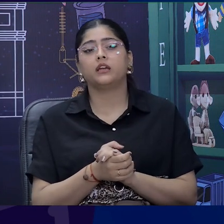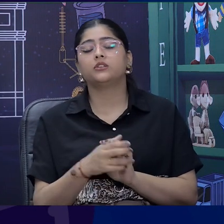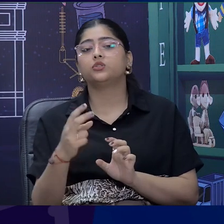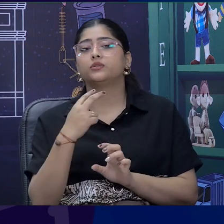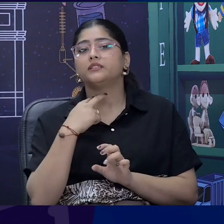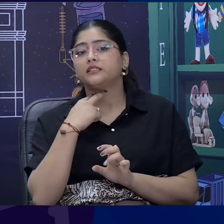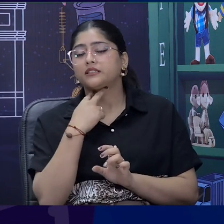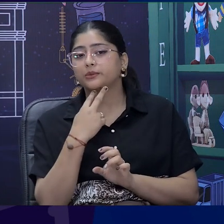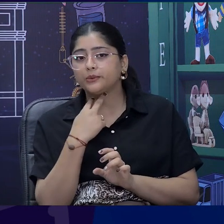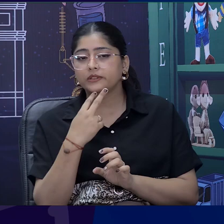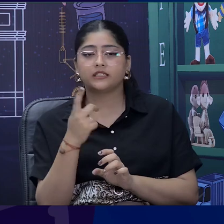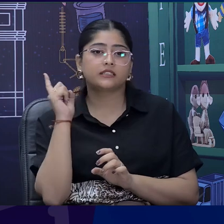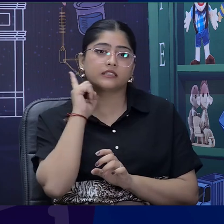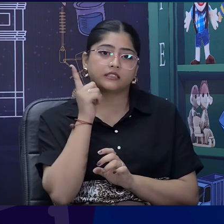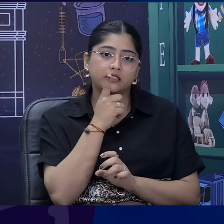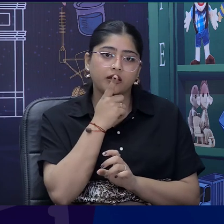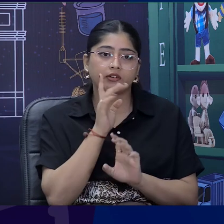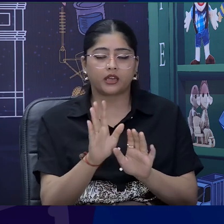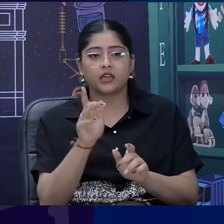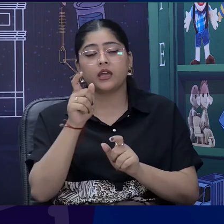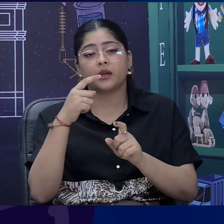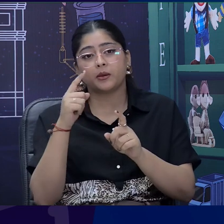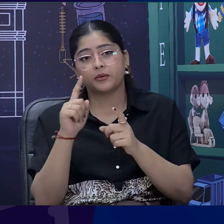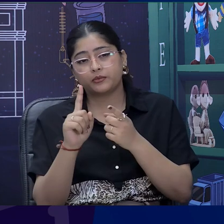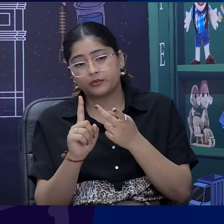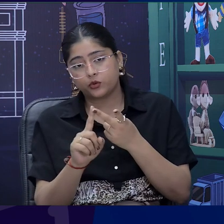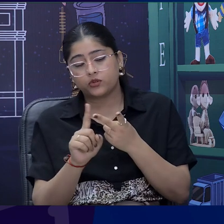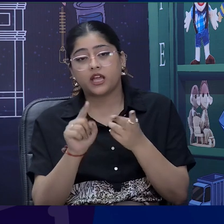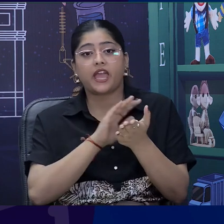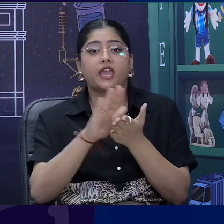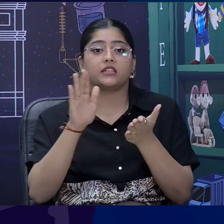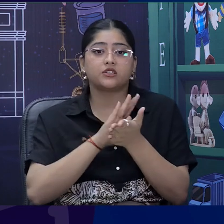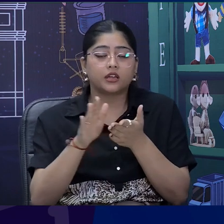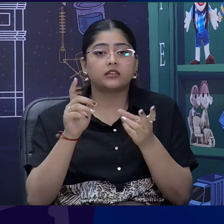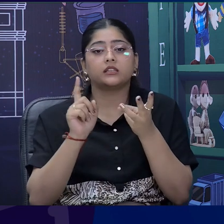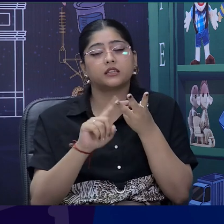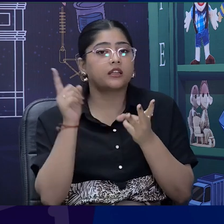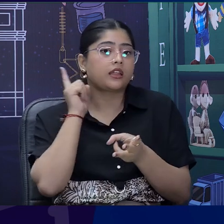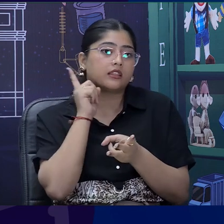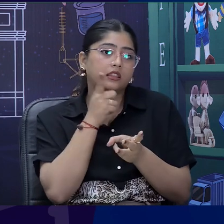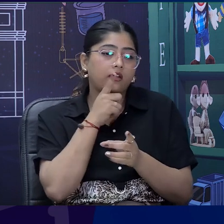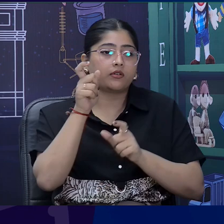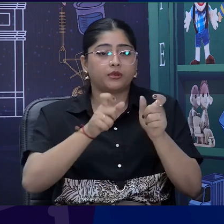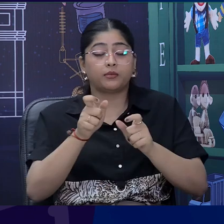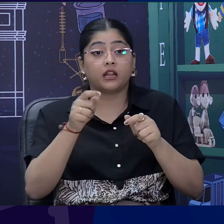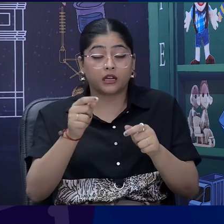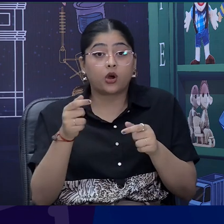language disability people and they are hearing impaired people. For them also, NCRT has done a wonderful job.